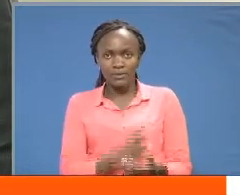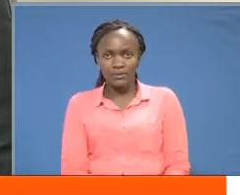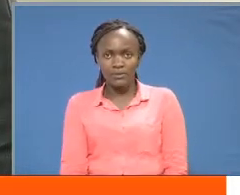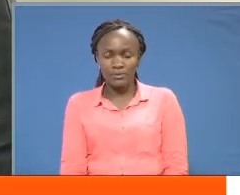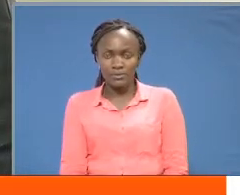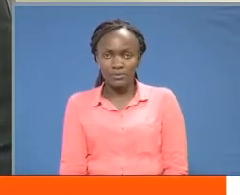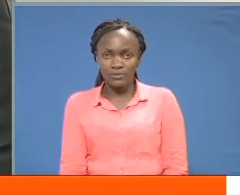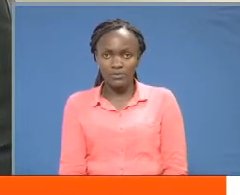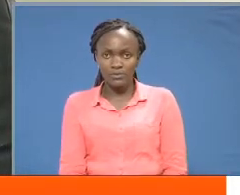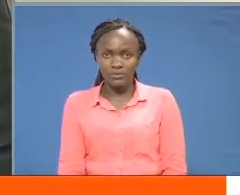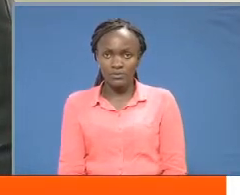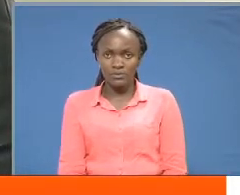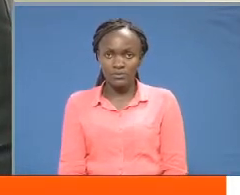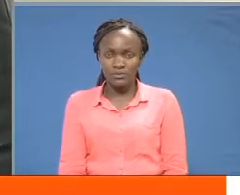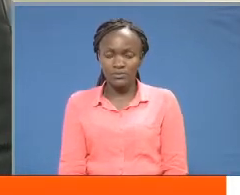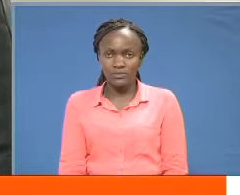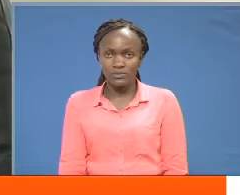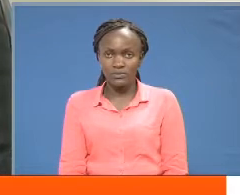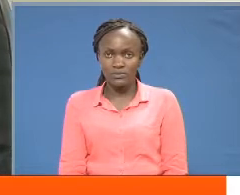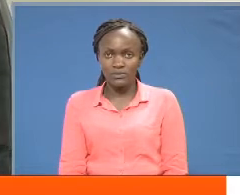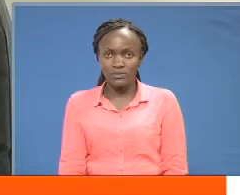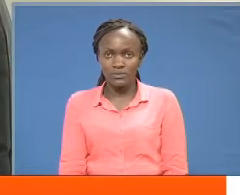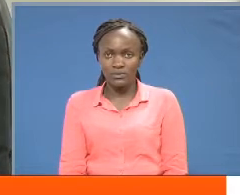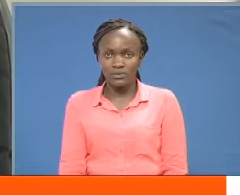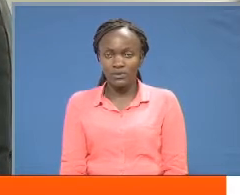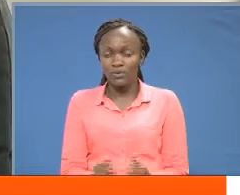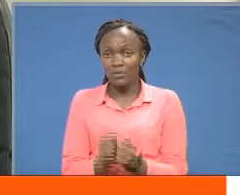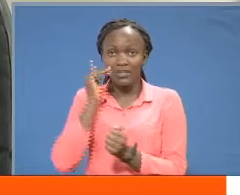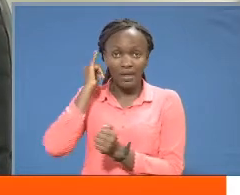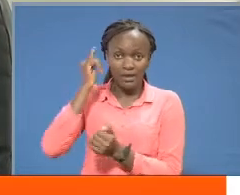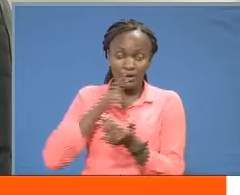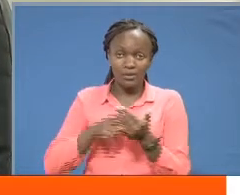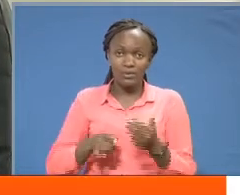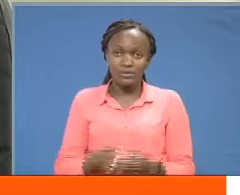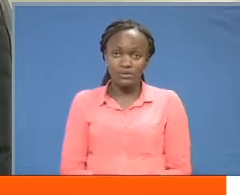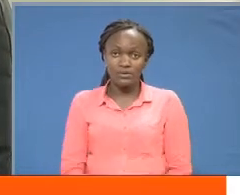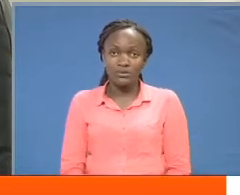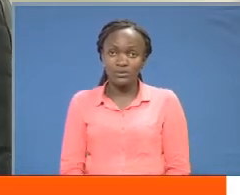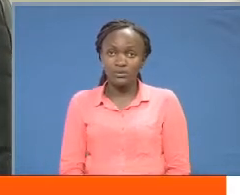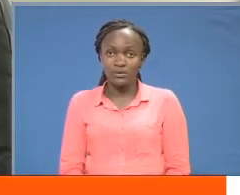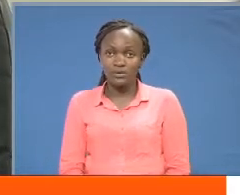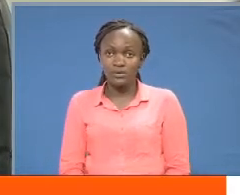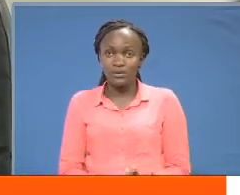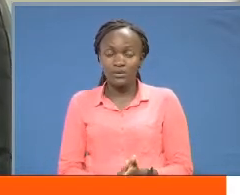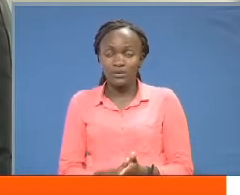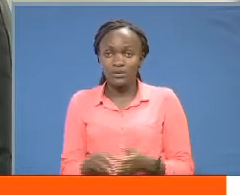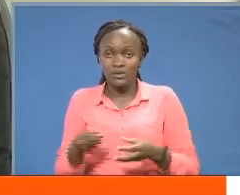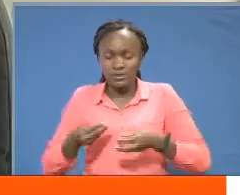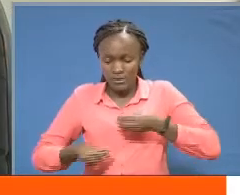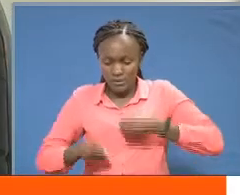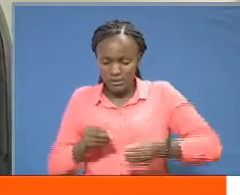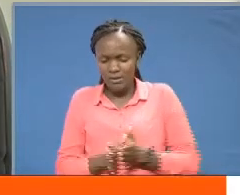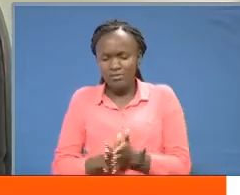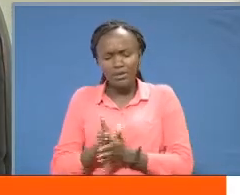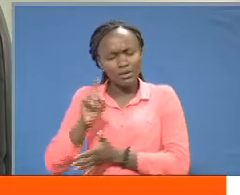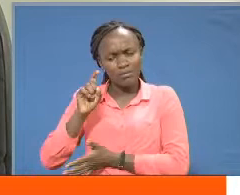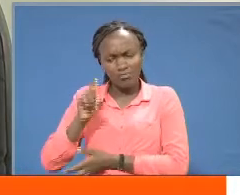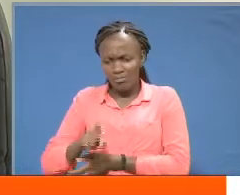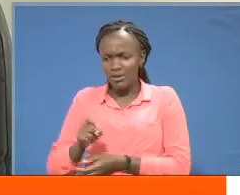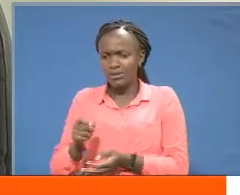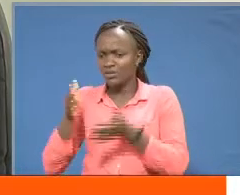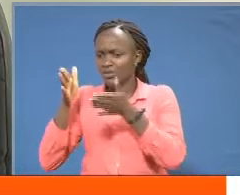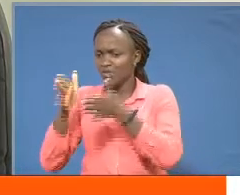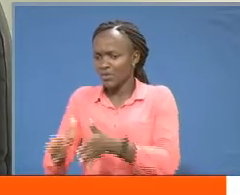with the idea that disability mainstreaming needed to be